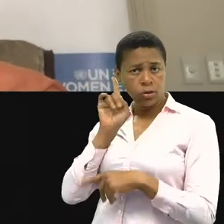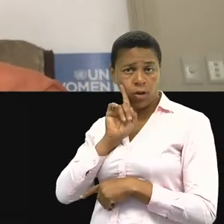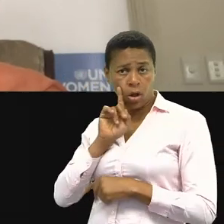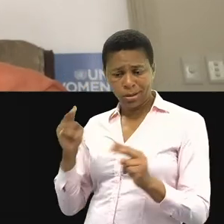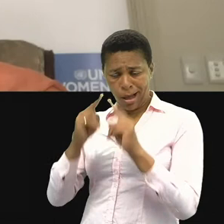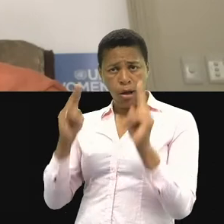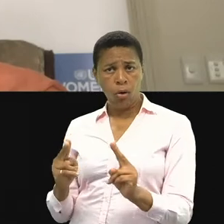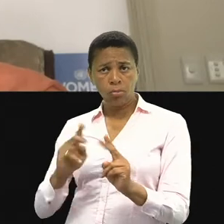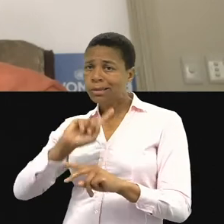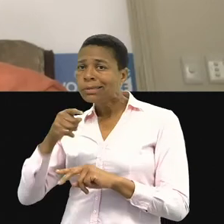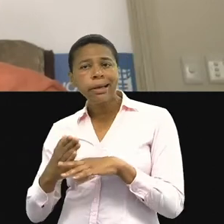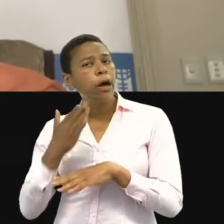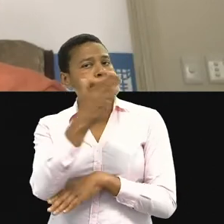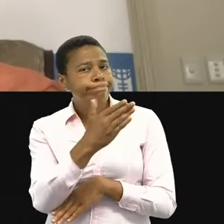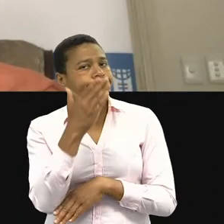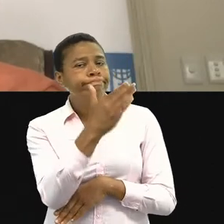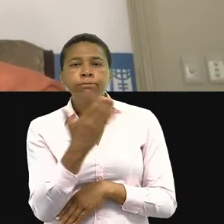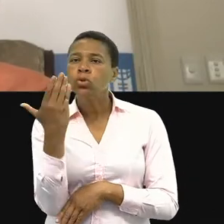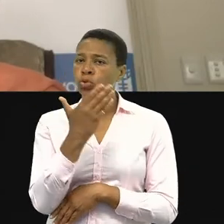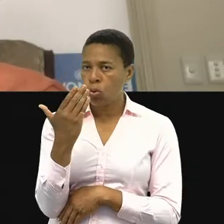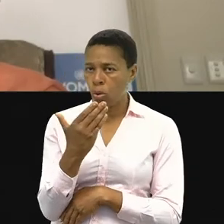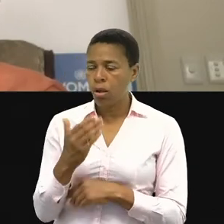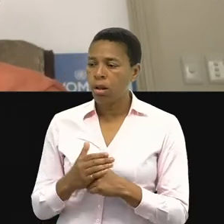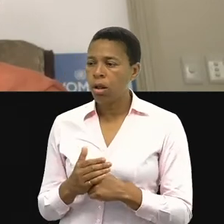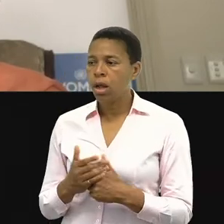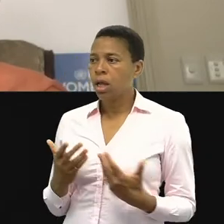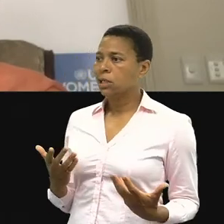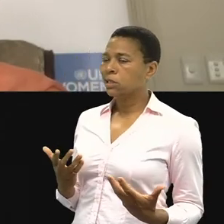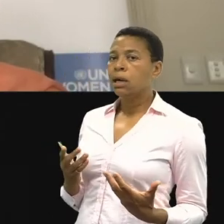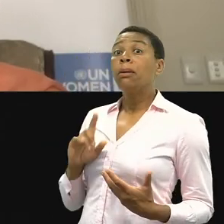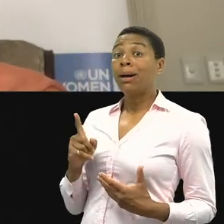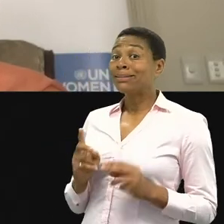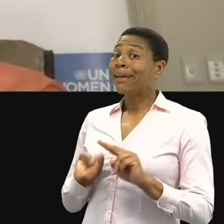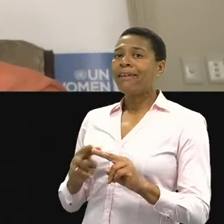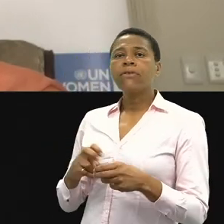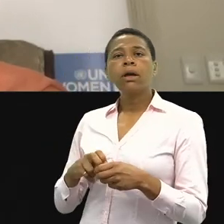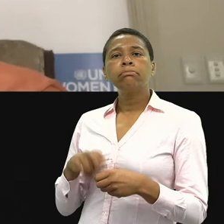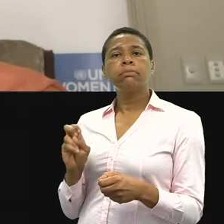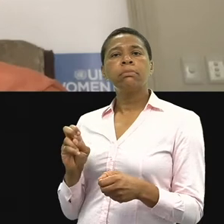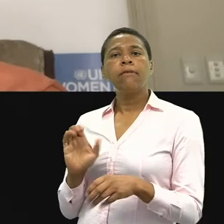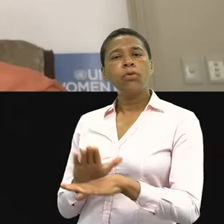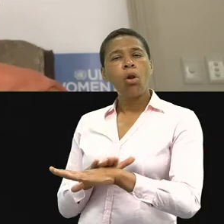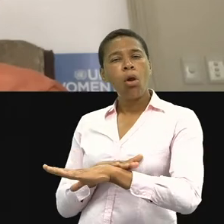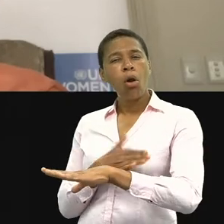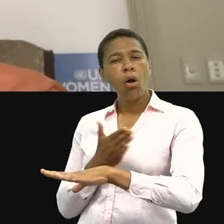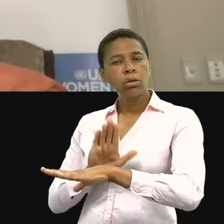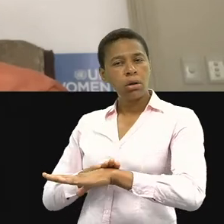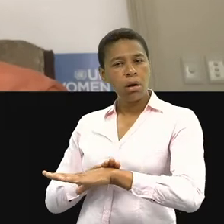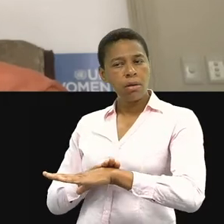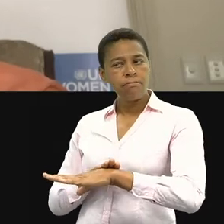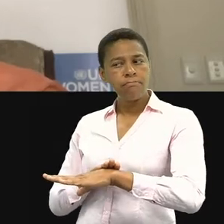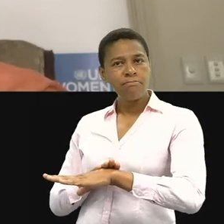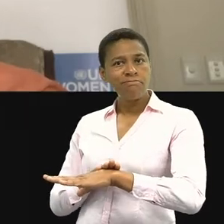when schools close, we've seen it during Ebola, then girls don't go back to school. Girls get married off